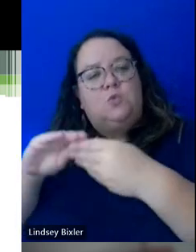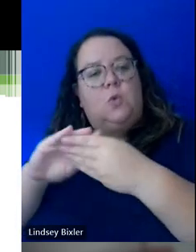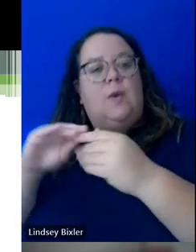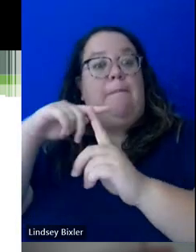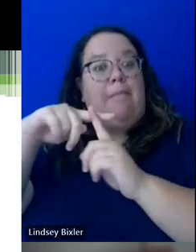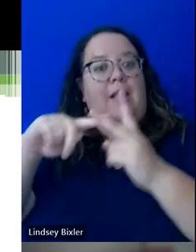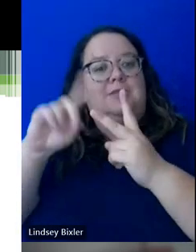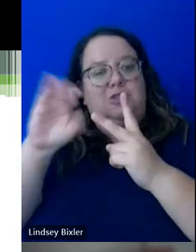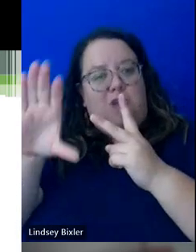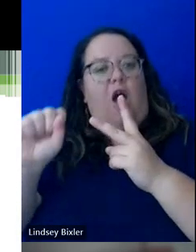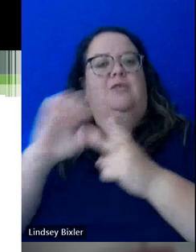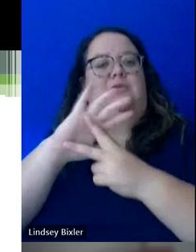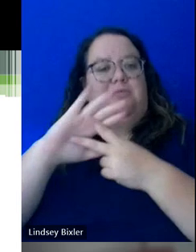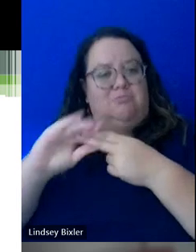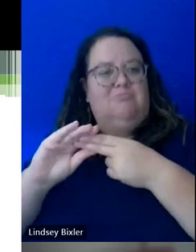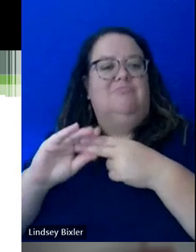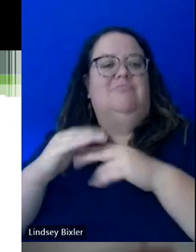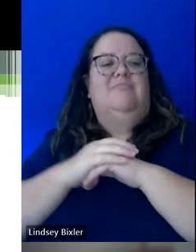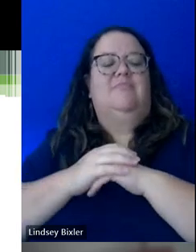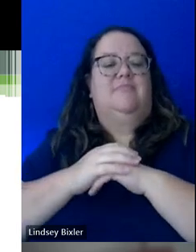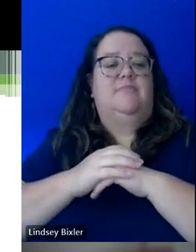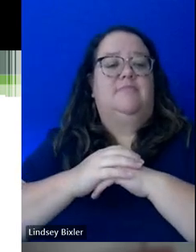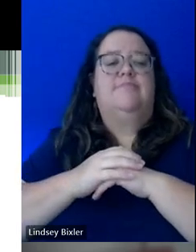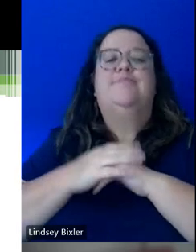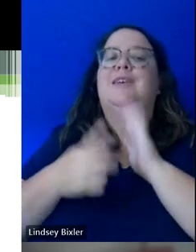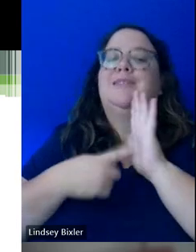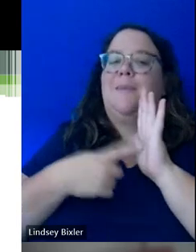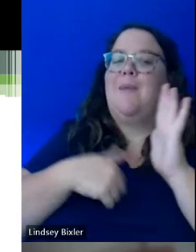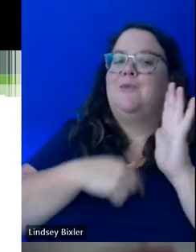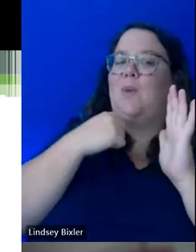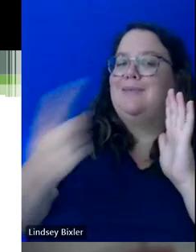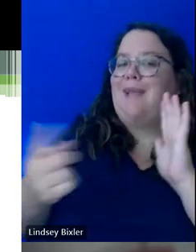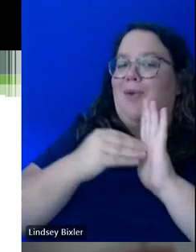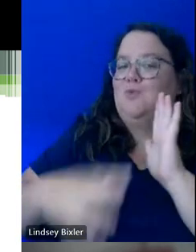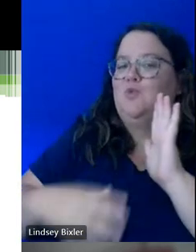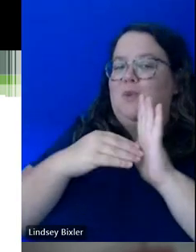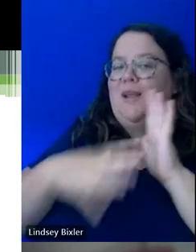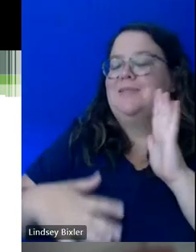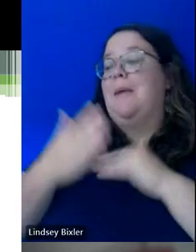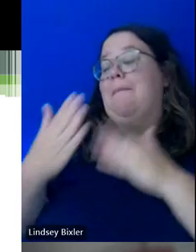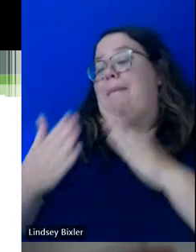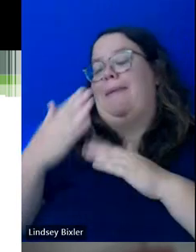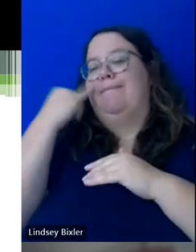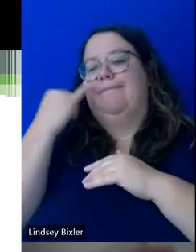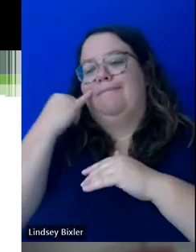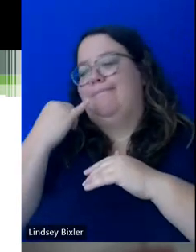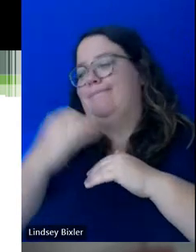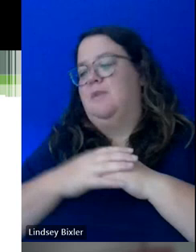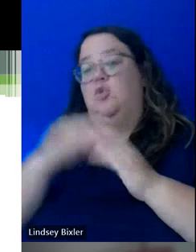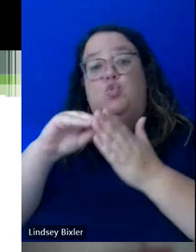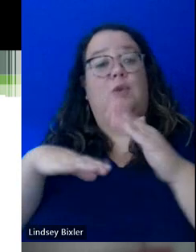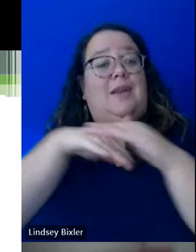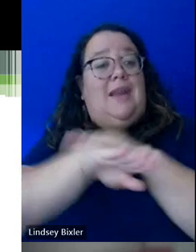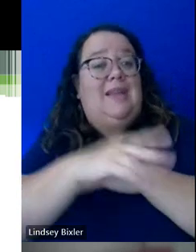And we will say to students at times, they will get, you know, a student may come in and say that they,